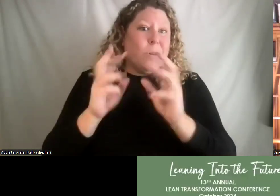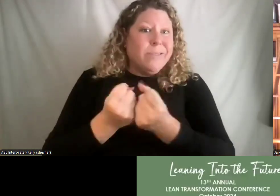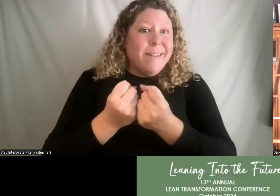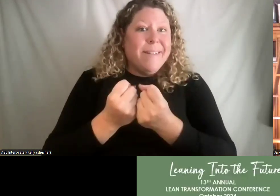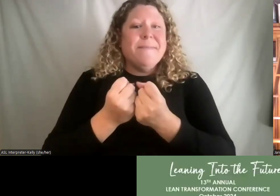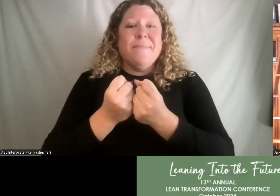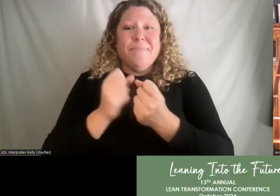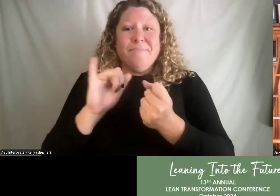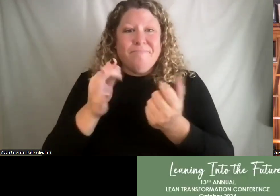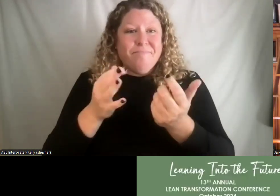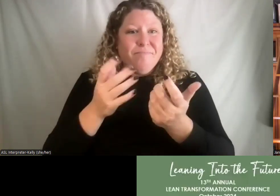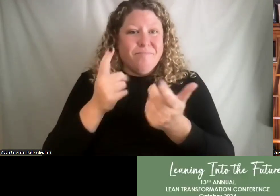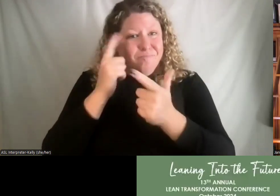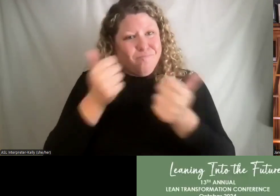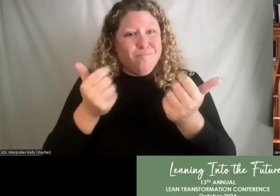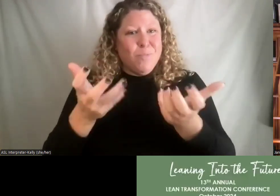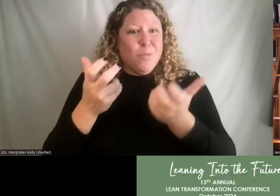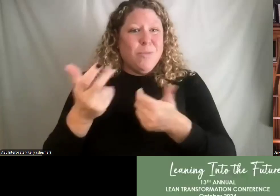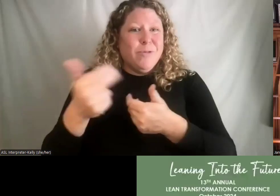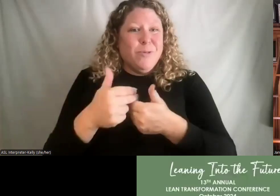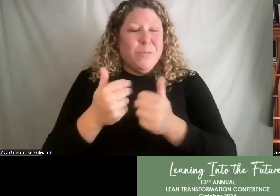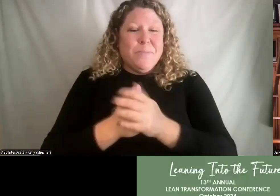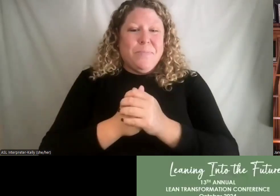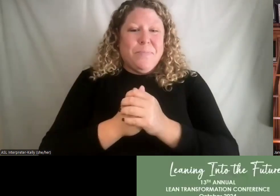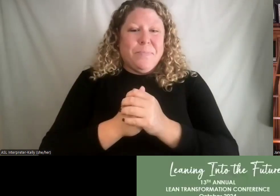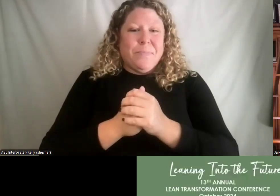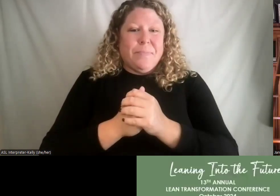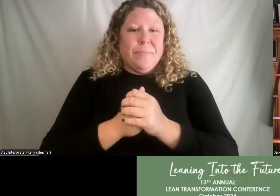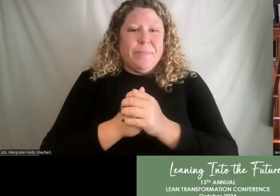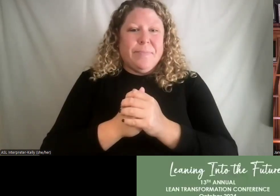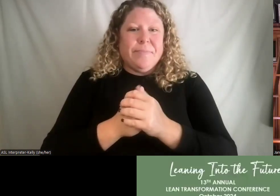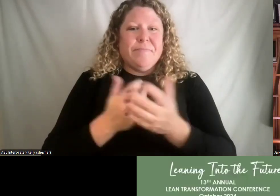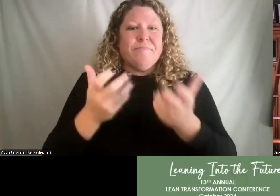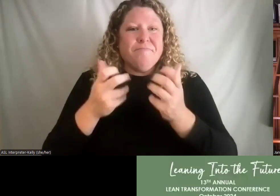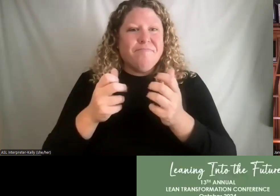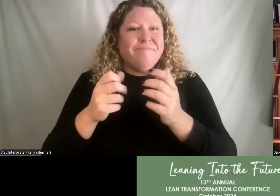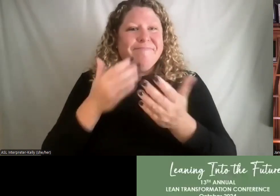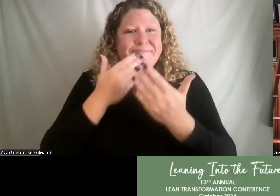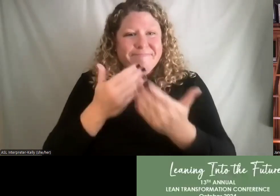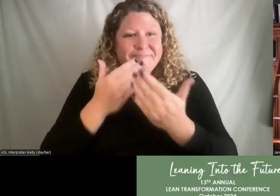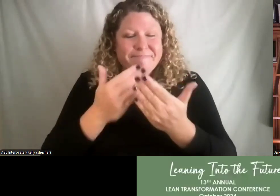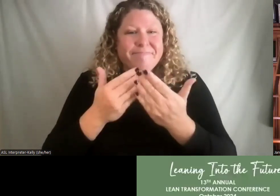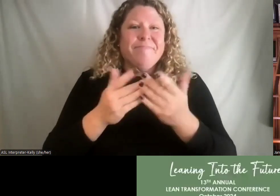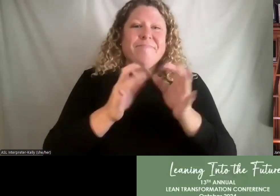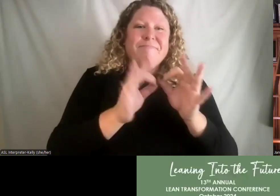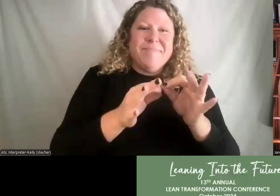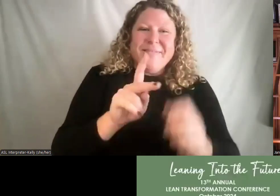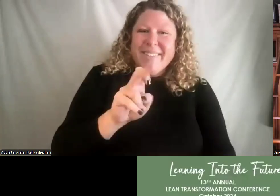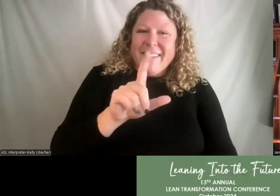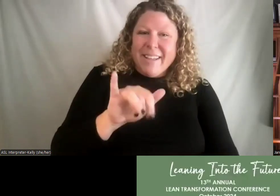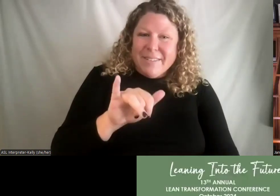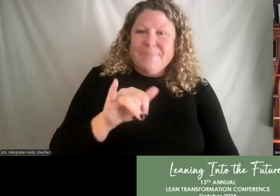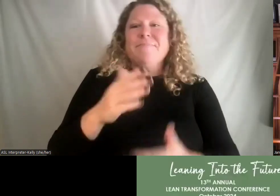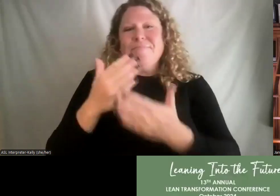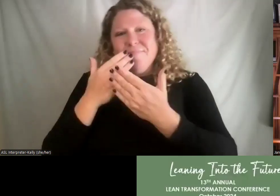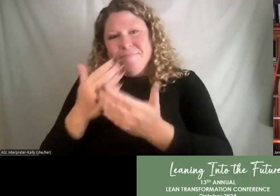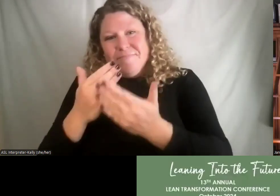if you want to attend more sessions. So I also just want to give another shout out to our ASL interpreter, Kelly, and